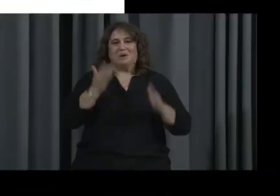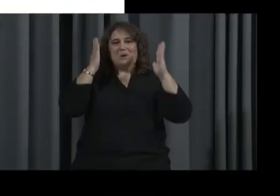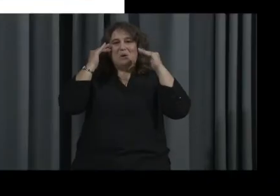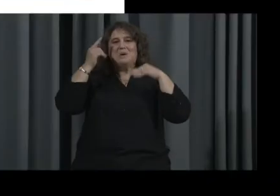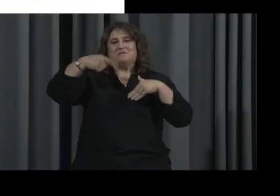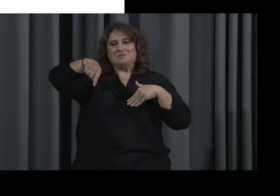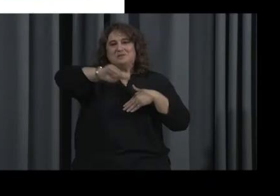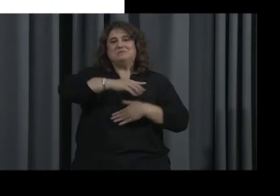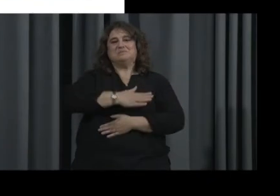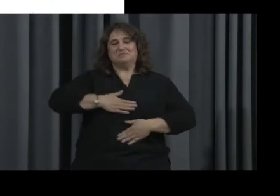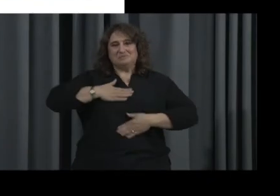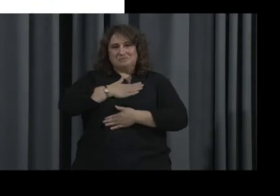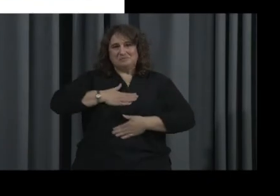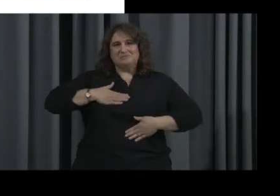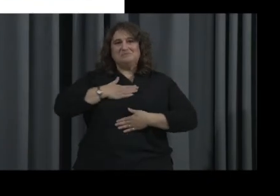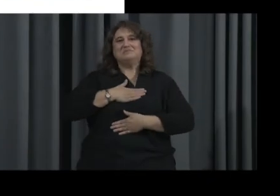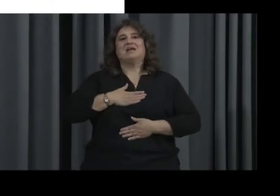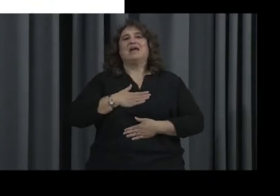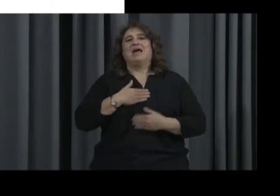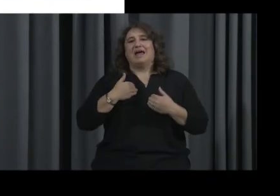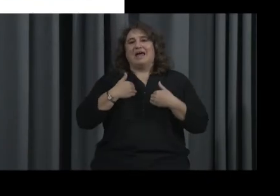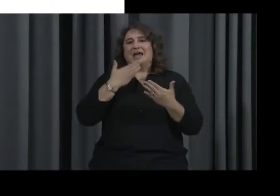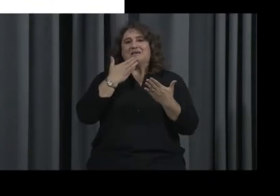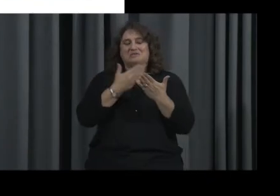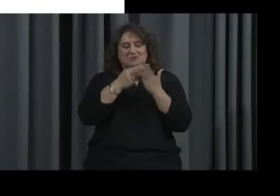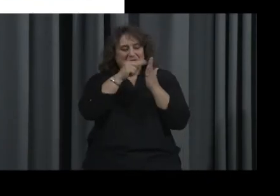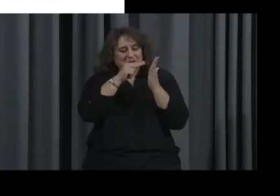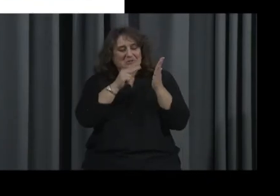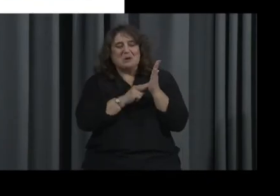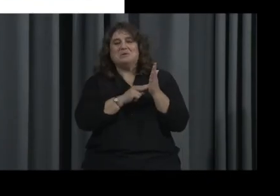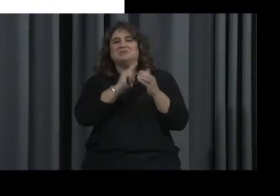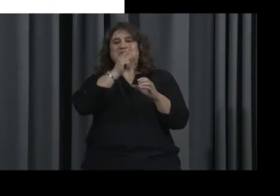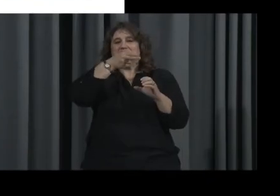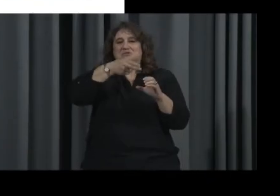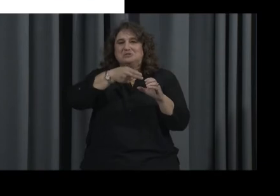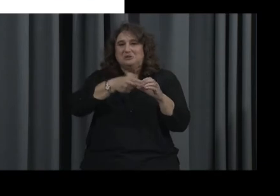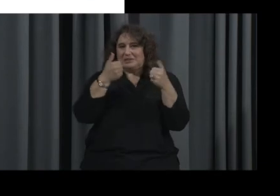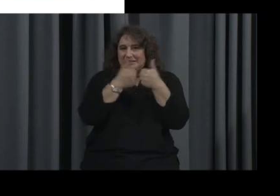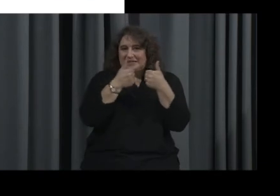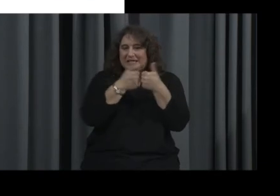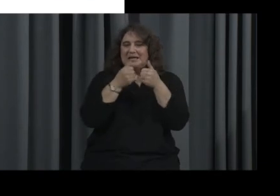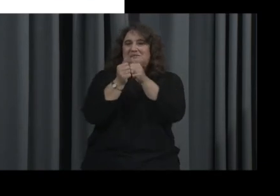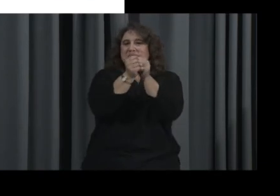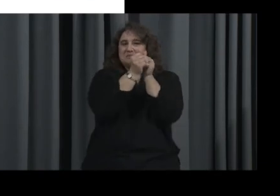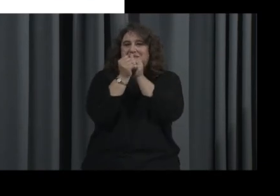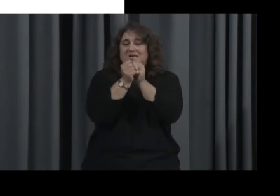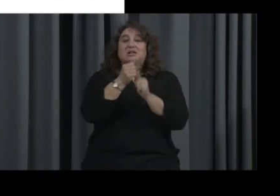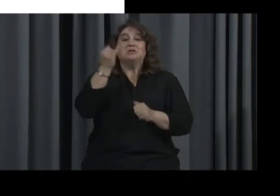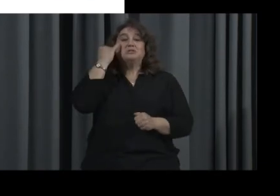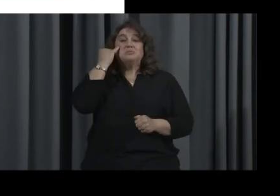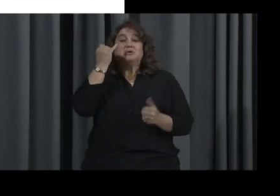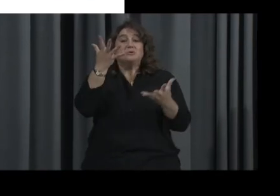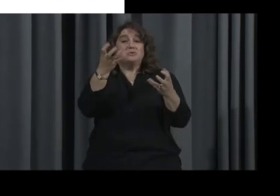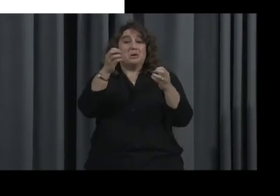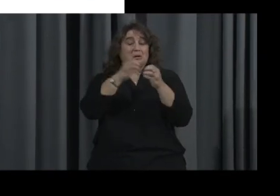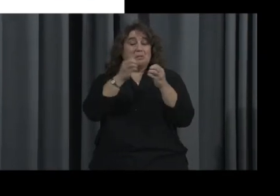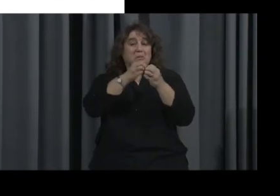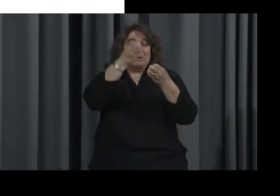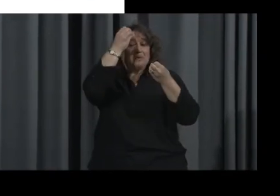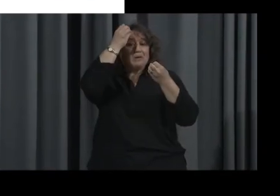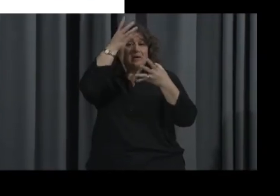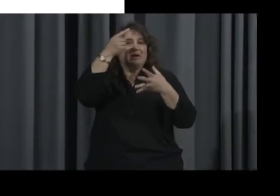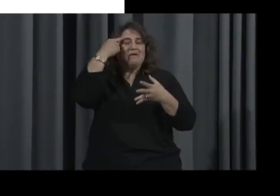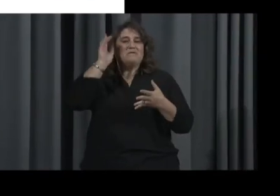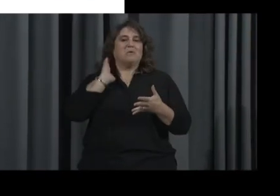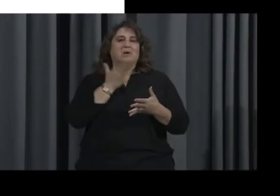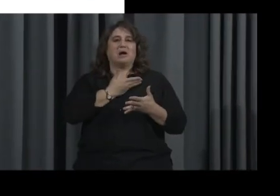enjoyed and took good notes and participated along with us. And if you want any more information about any of the things that